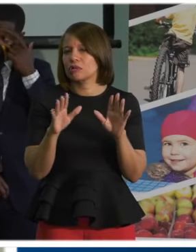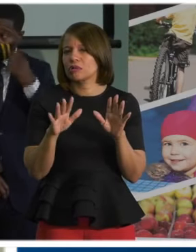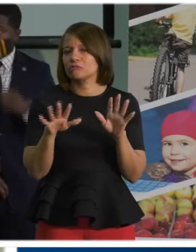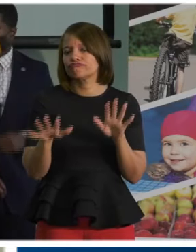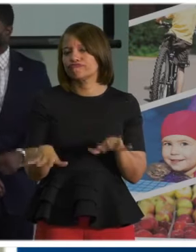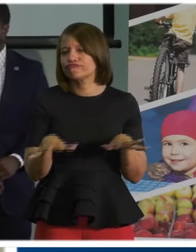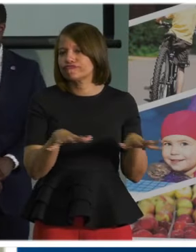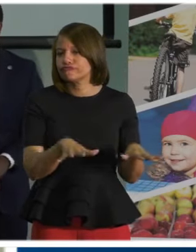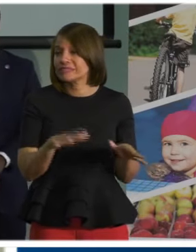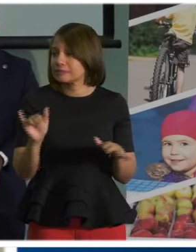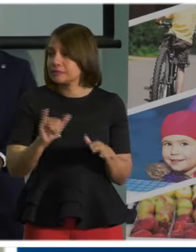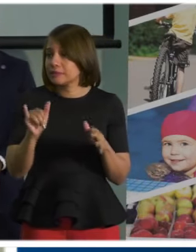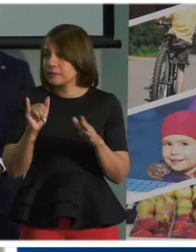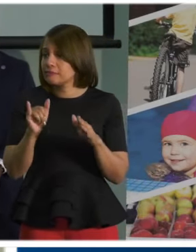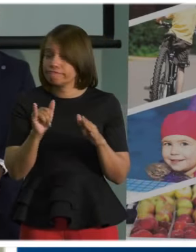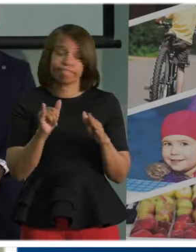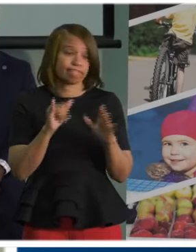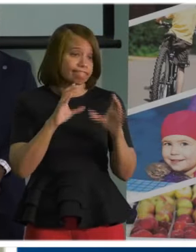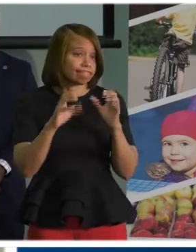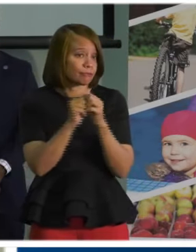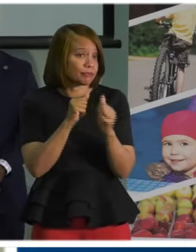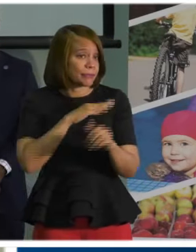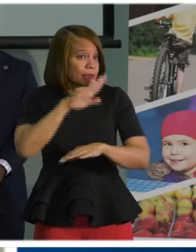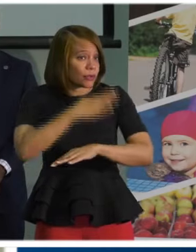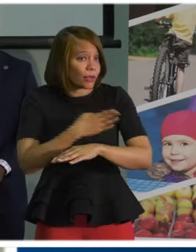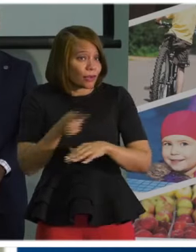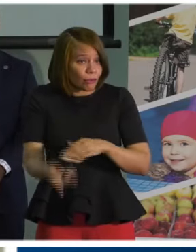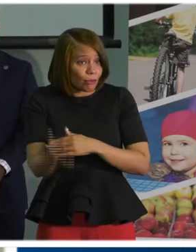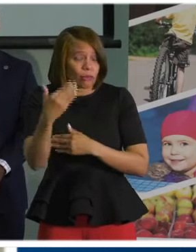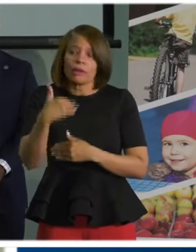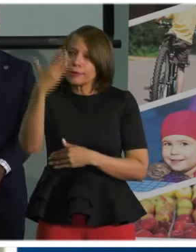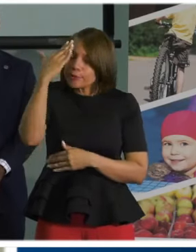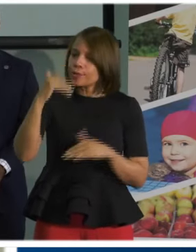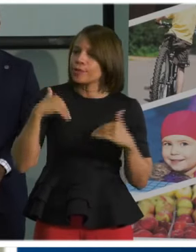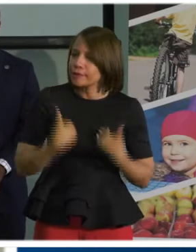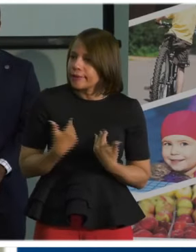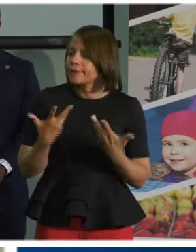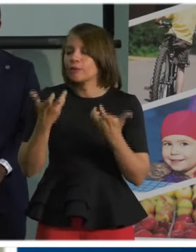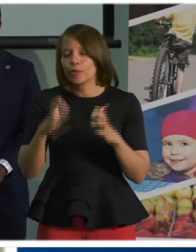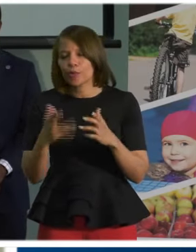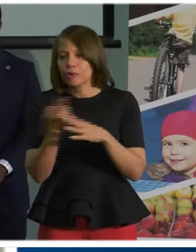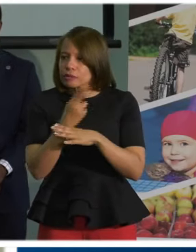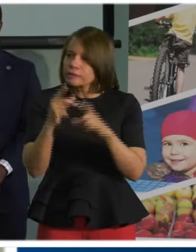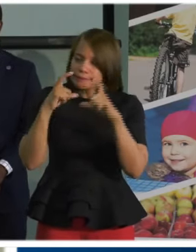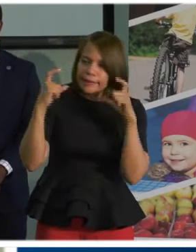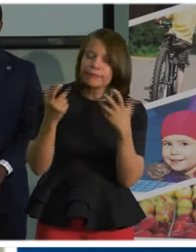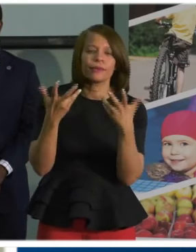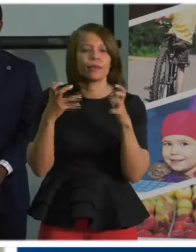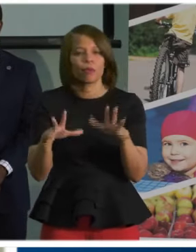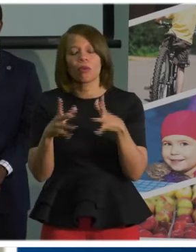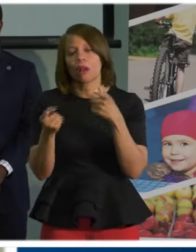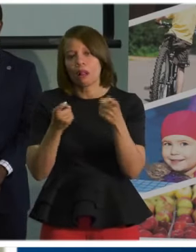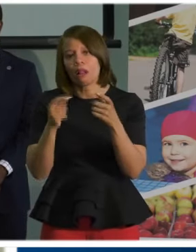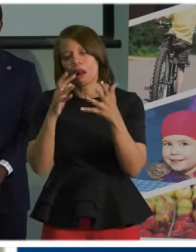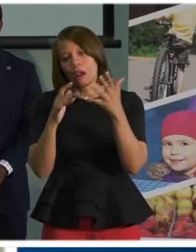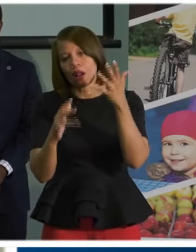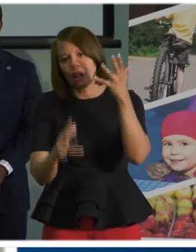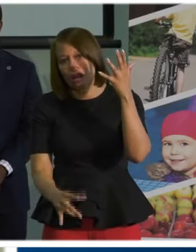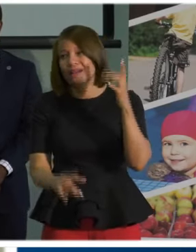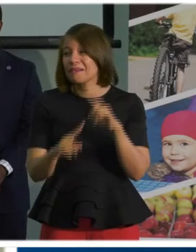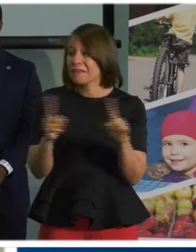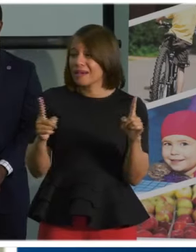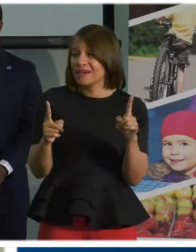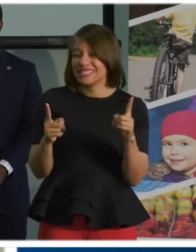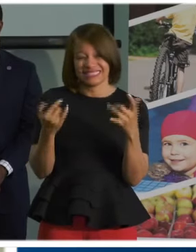my daughter this morning. The virus is still here. I know we're tired. We don't want to wear masks. We don't want to deal with these things, but it hasn't gone